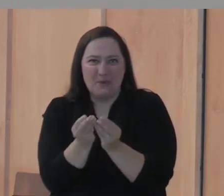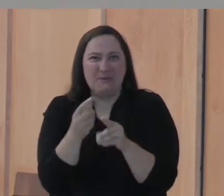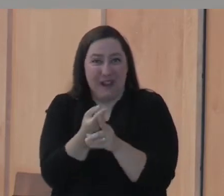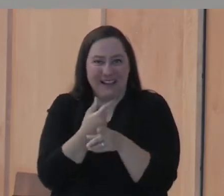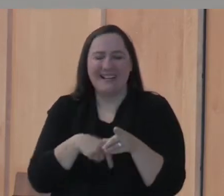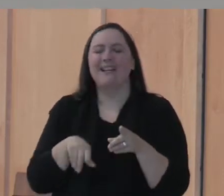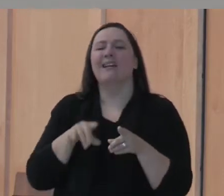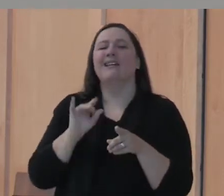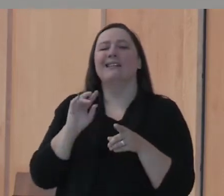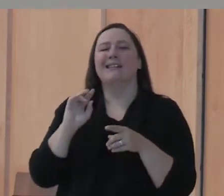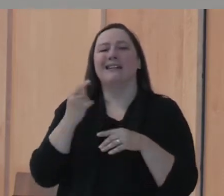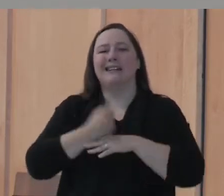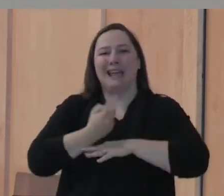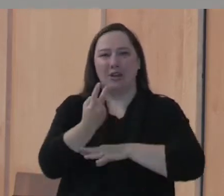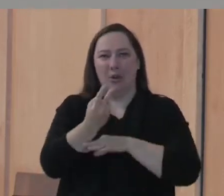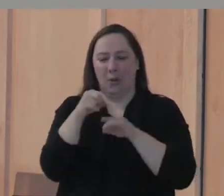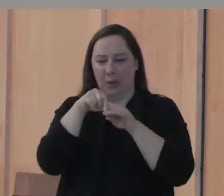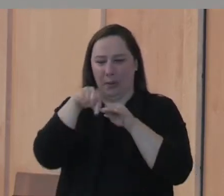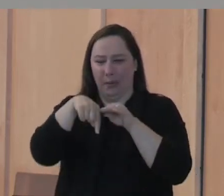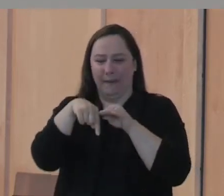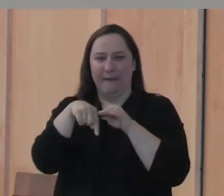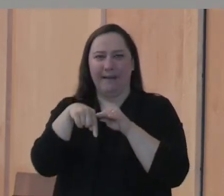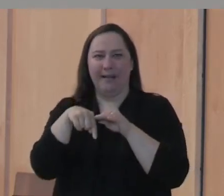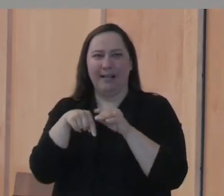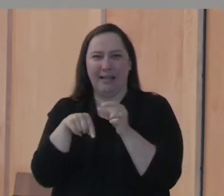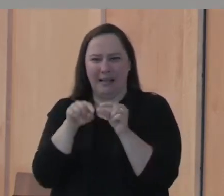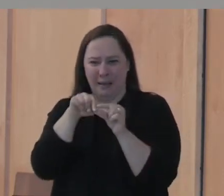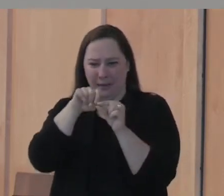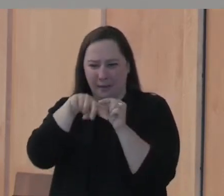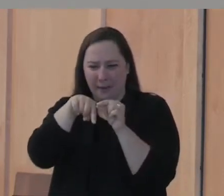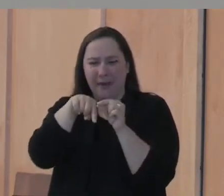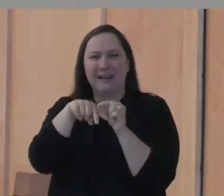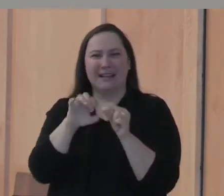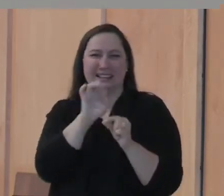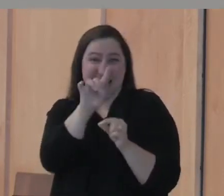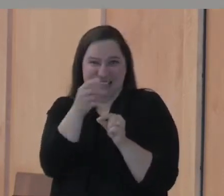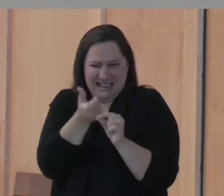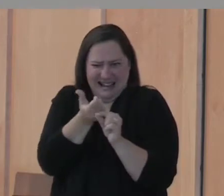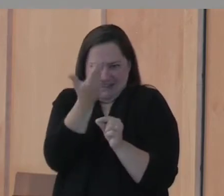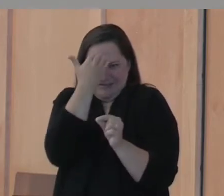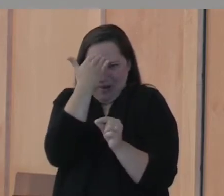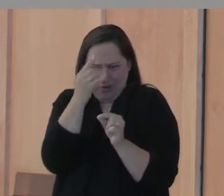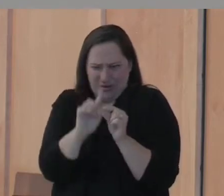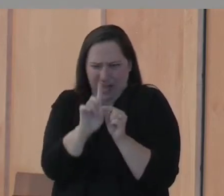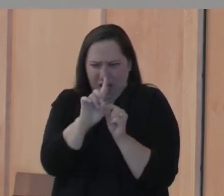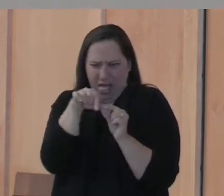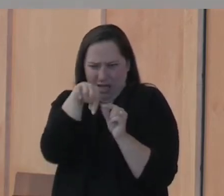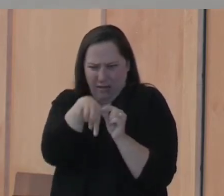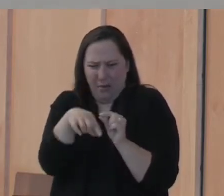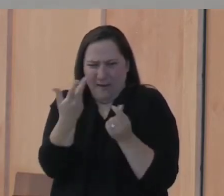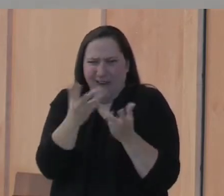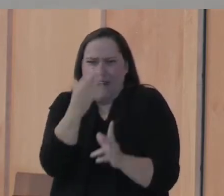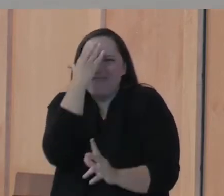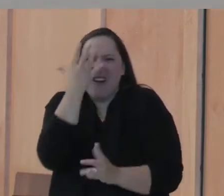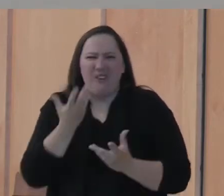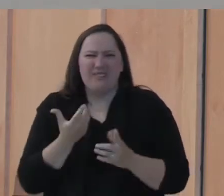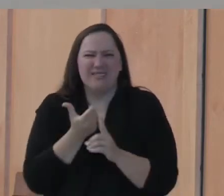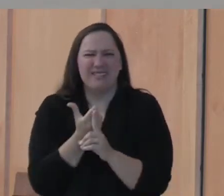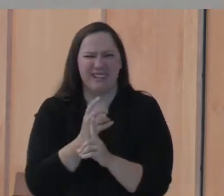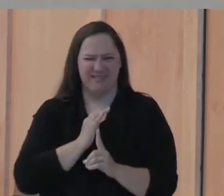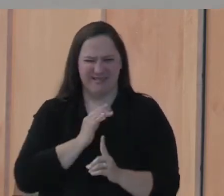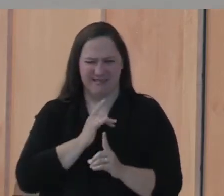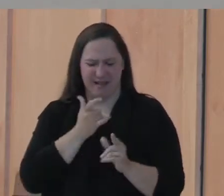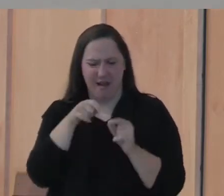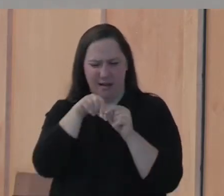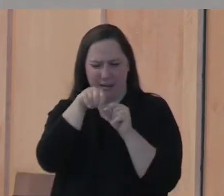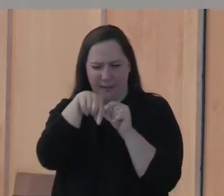there's this root that pops out. And the seed knows which way is up and down and the seed head, that root heads straight down into the soil.